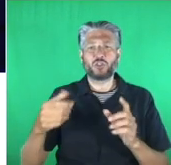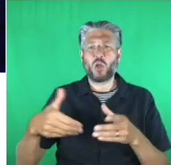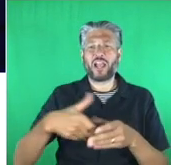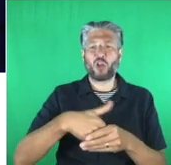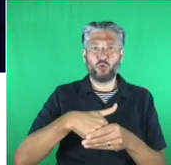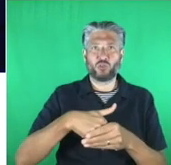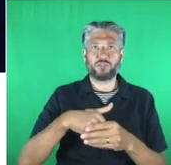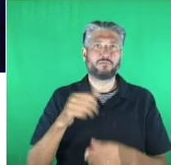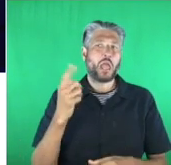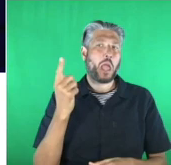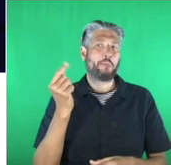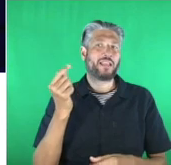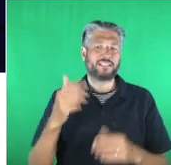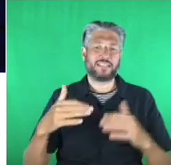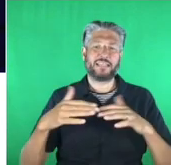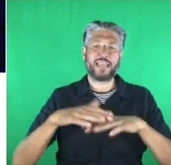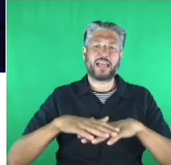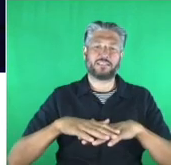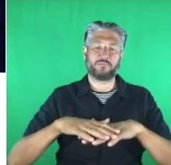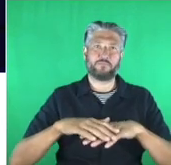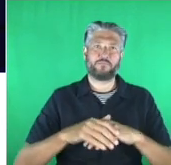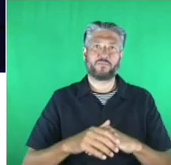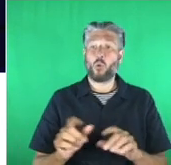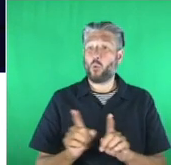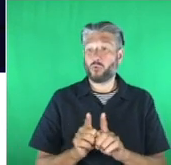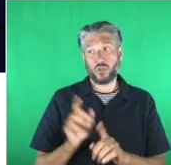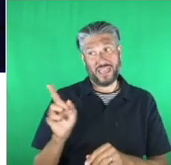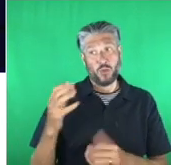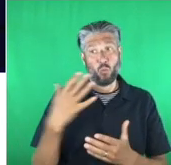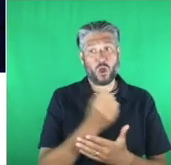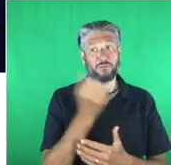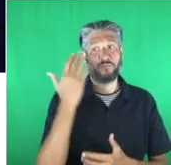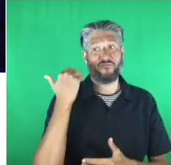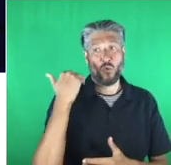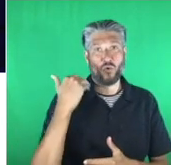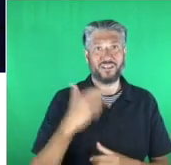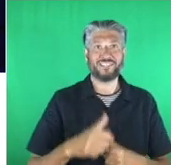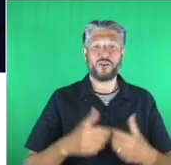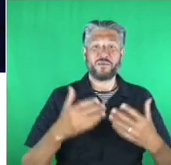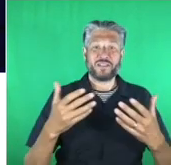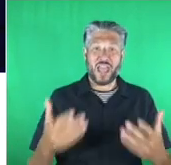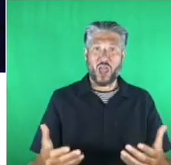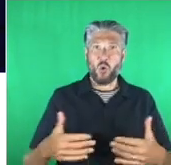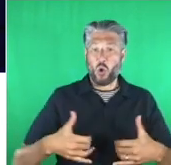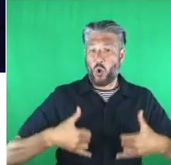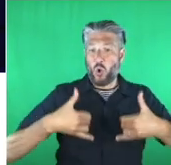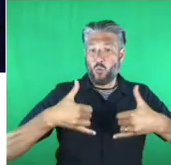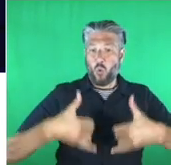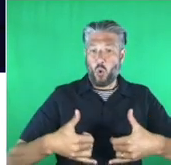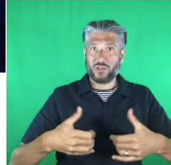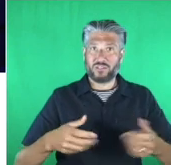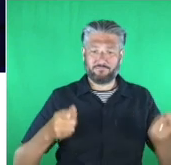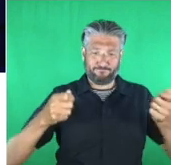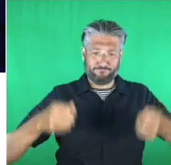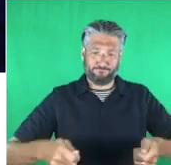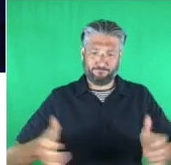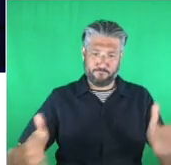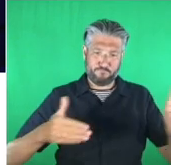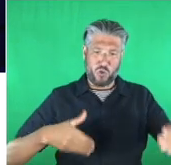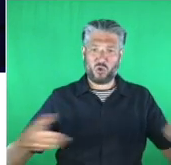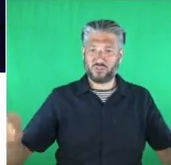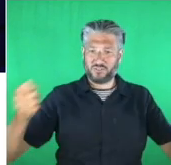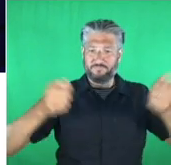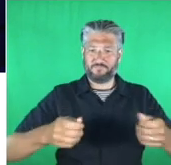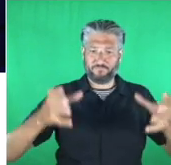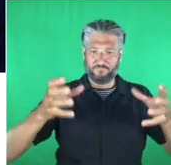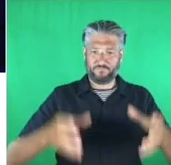to do that, I'm going to box up the award and send this off to him to hand over to